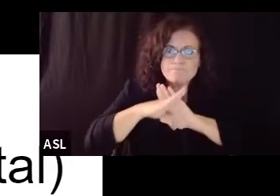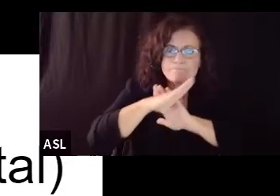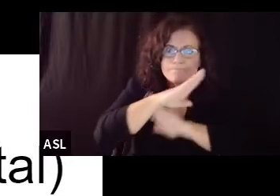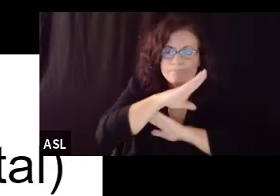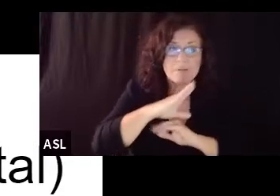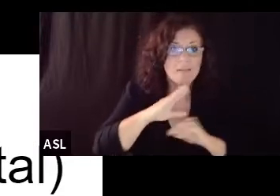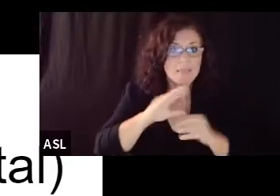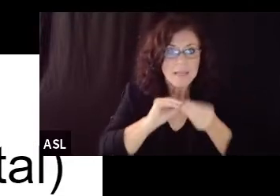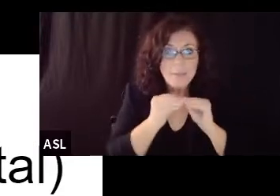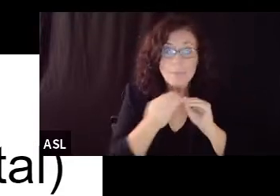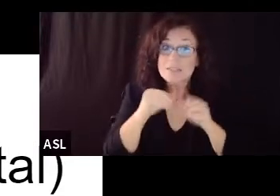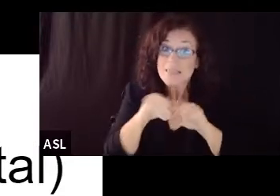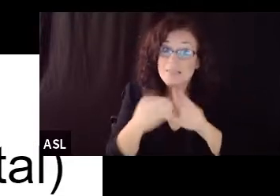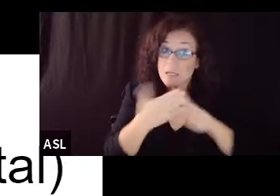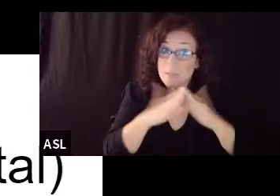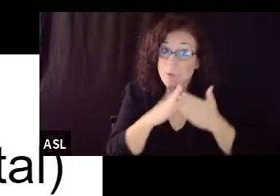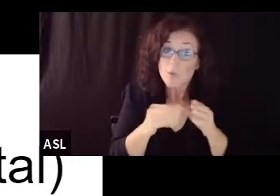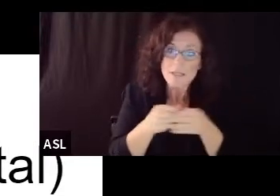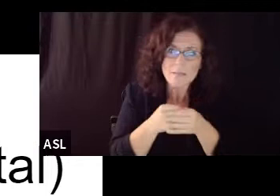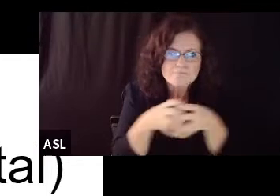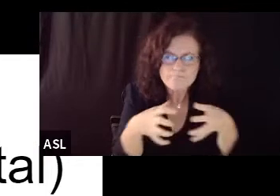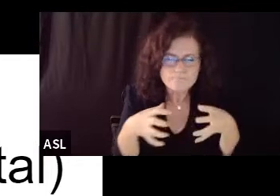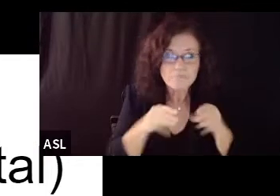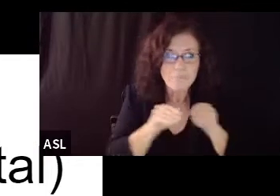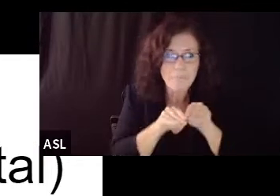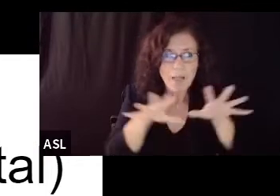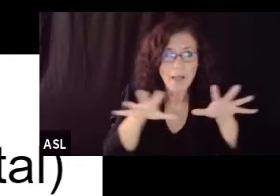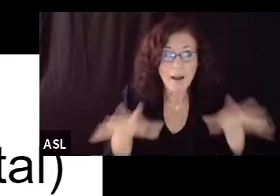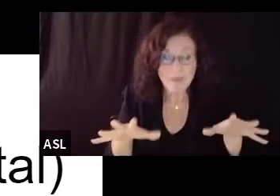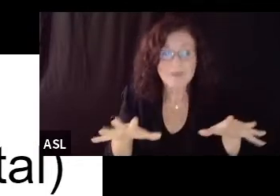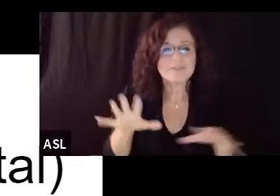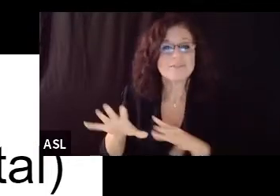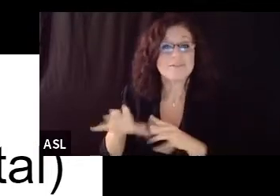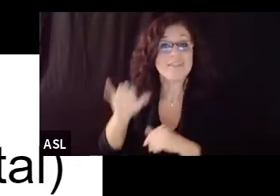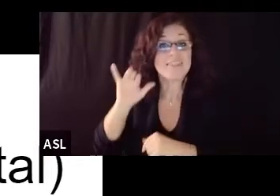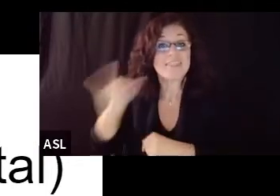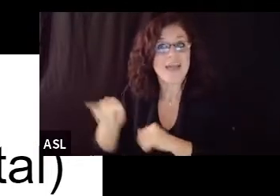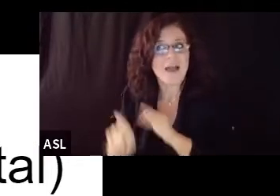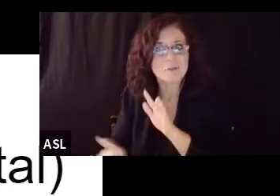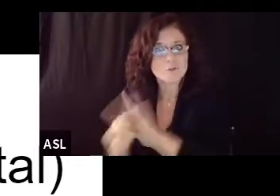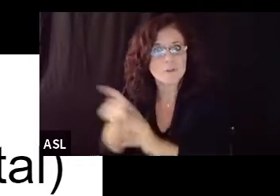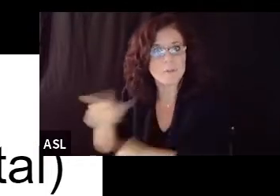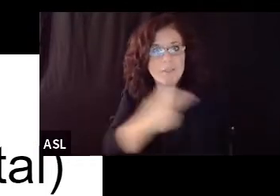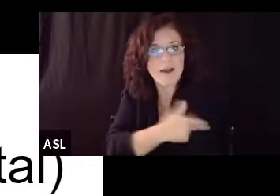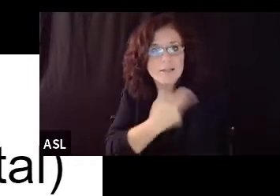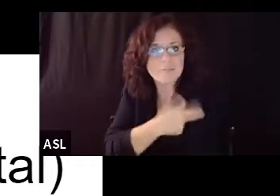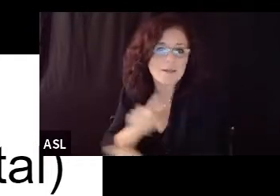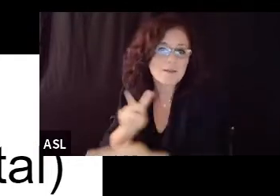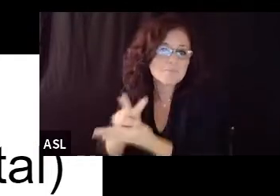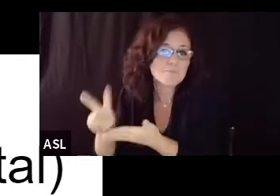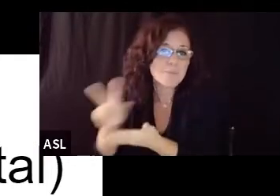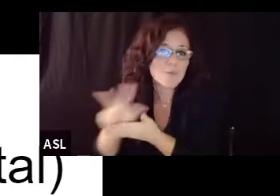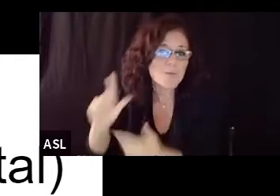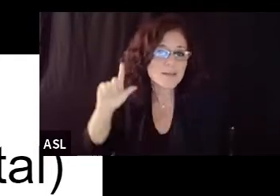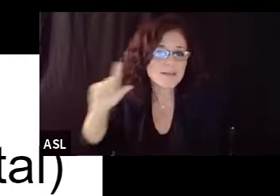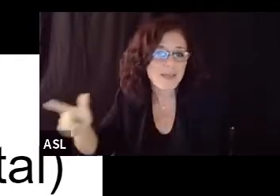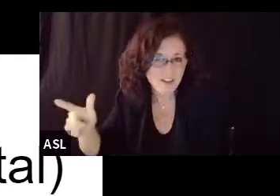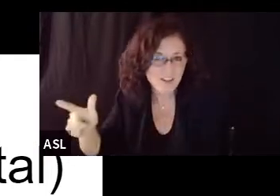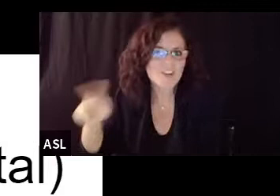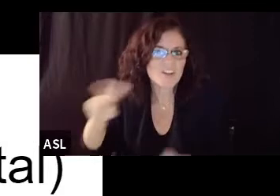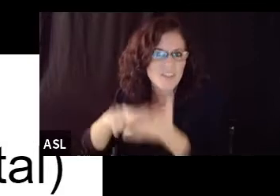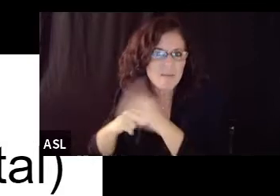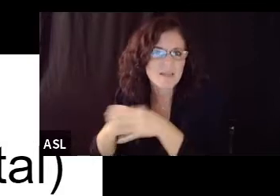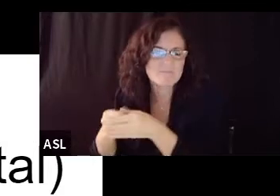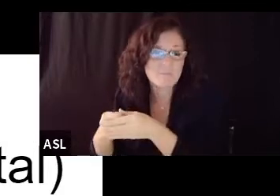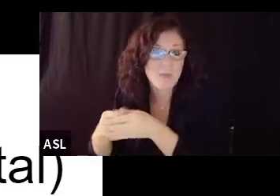community rates the community diagnoses um so too follows the ICU and so um what we're certainly